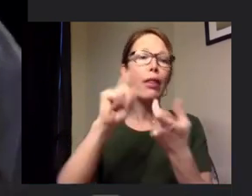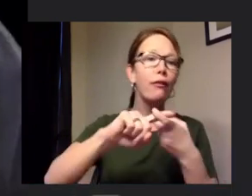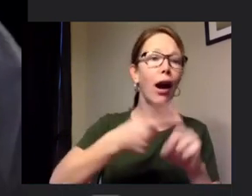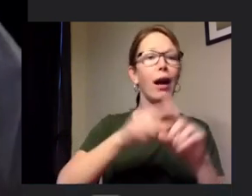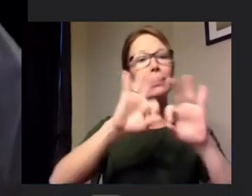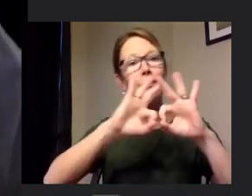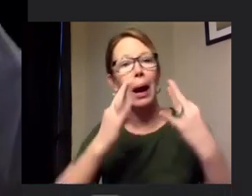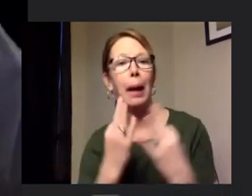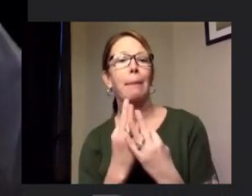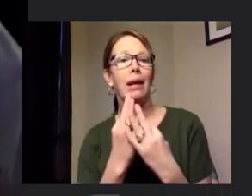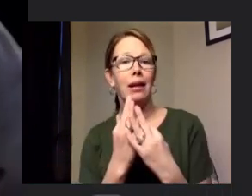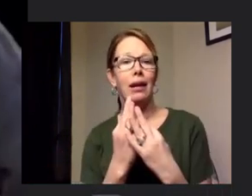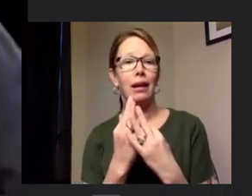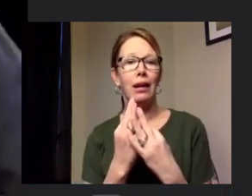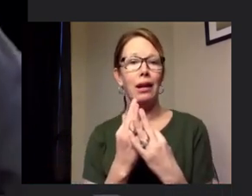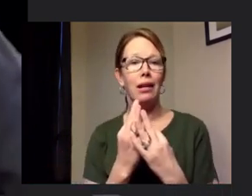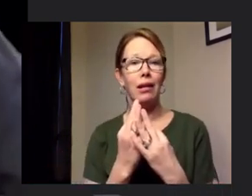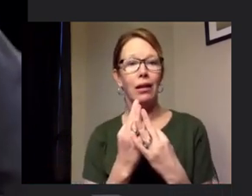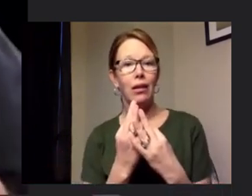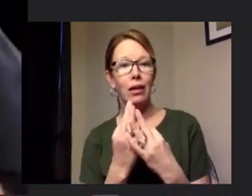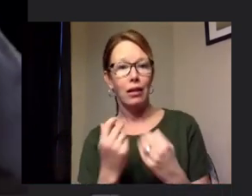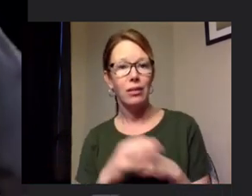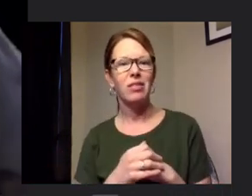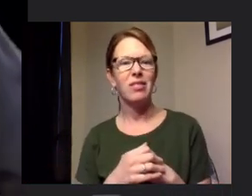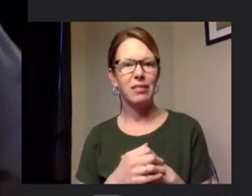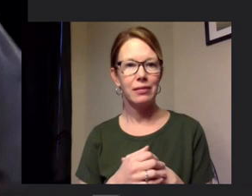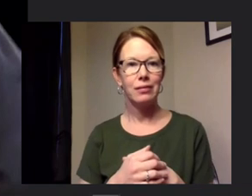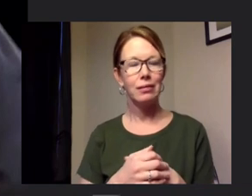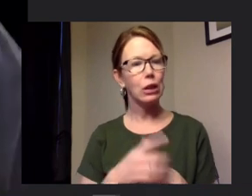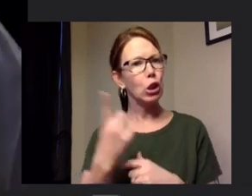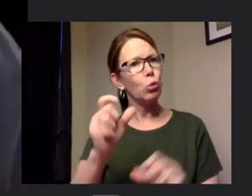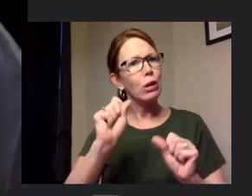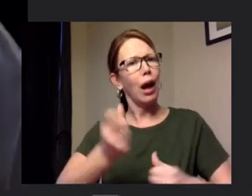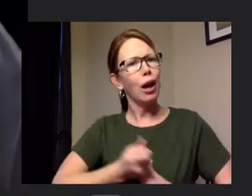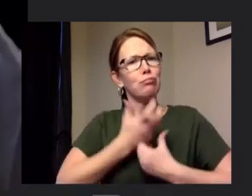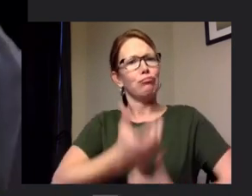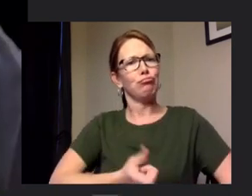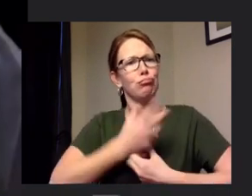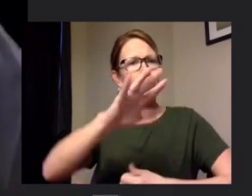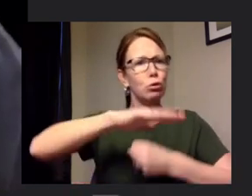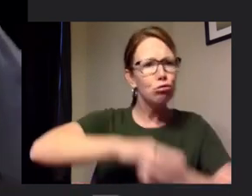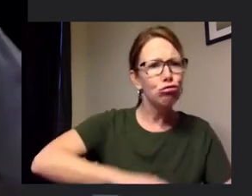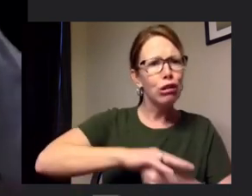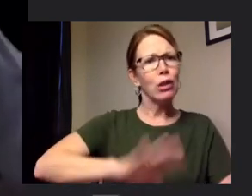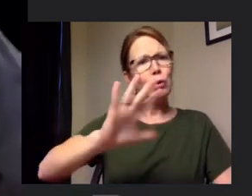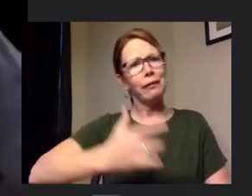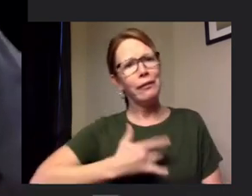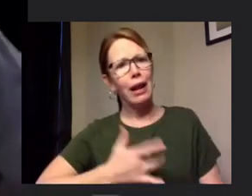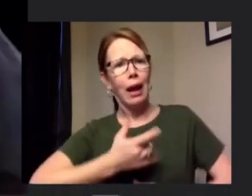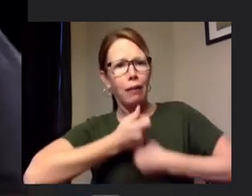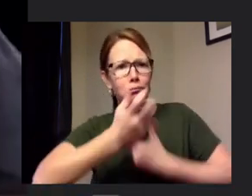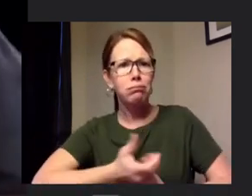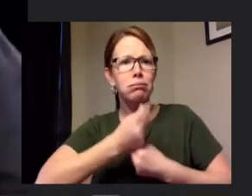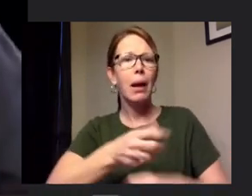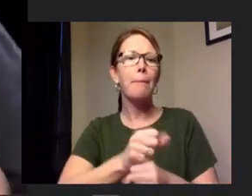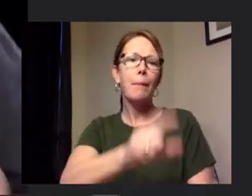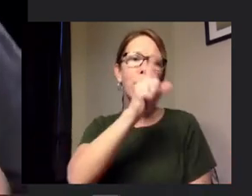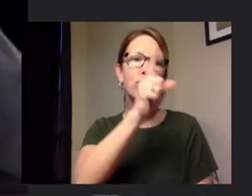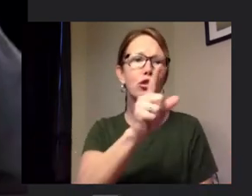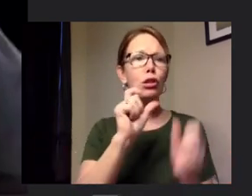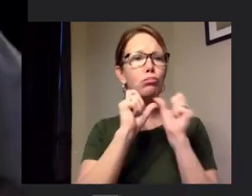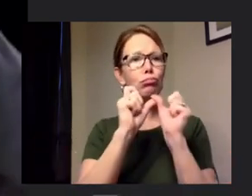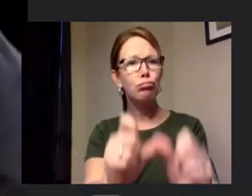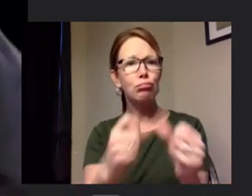colleagues about any distressing thoughts or feelings that you may be experiencing maintain a healthy diet which is important